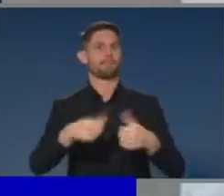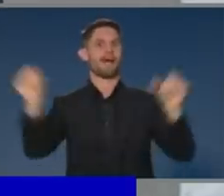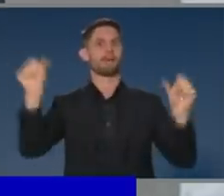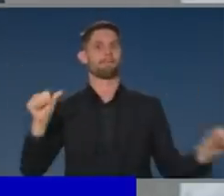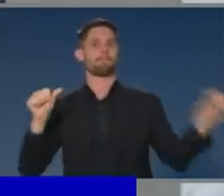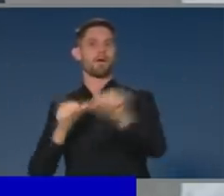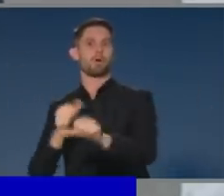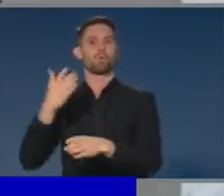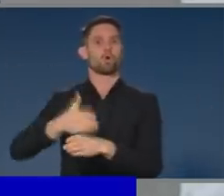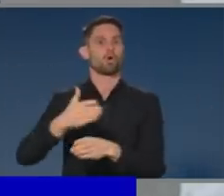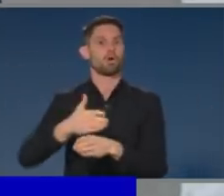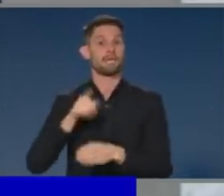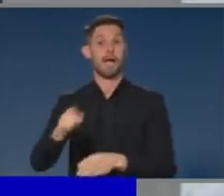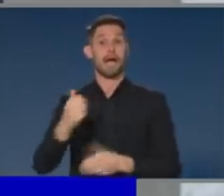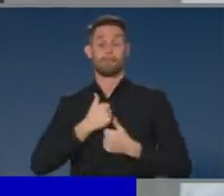are now working on together.